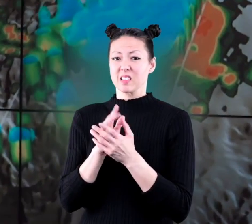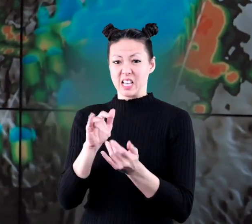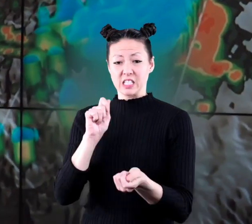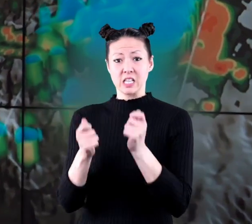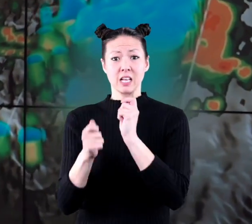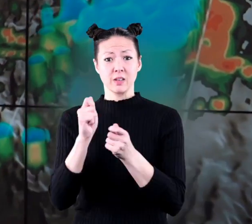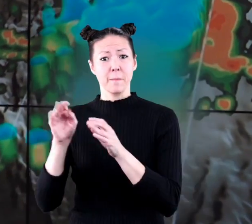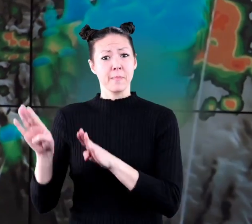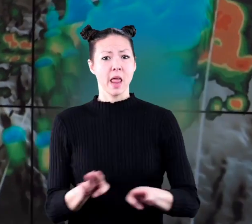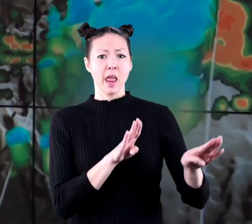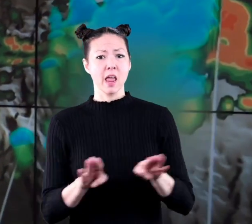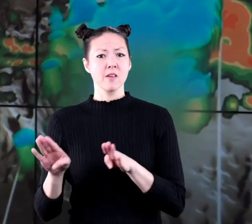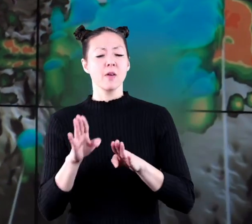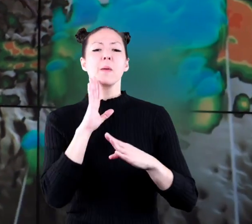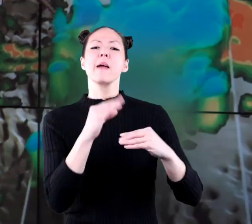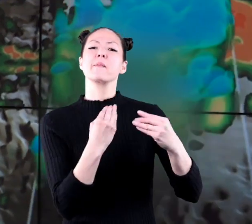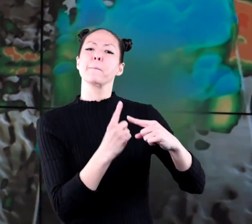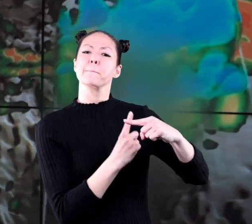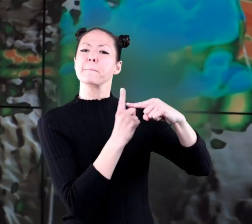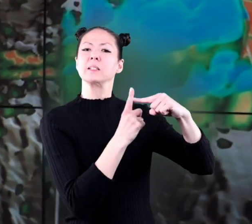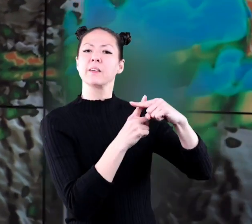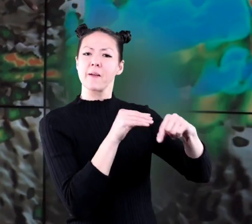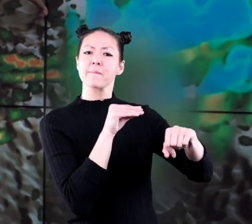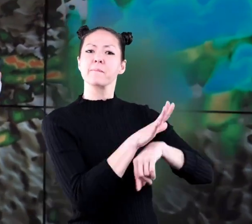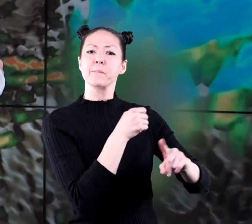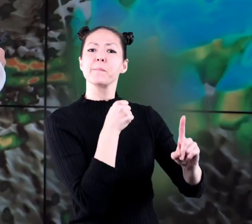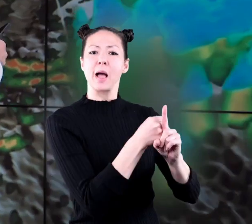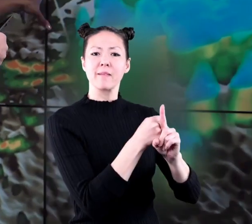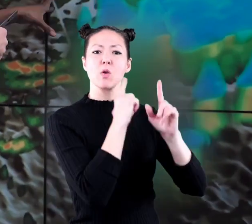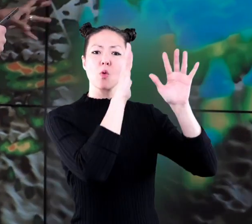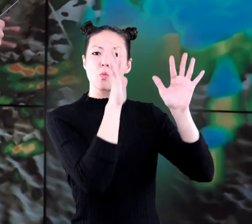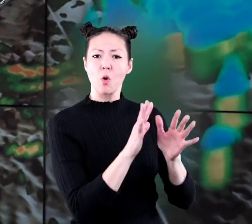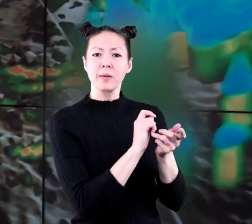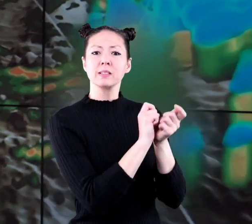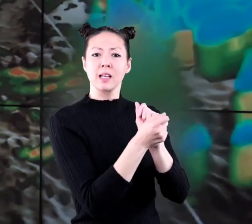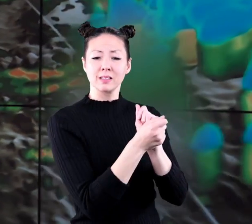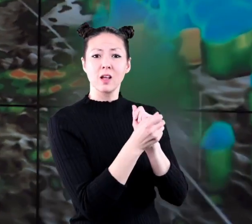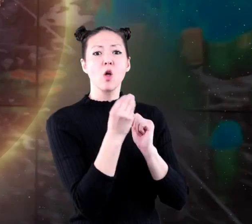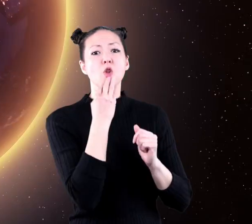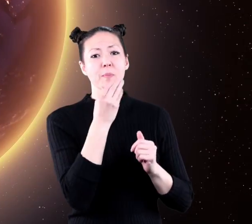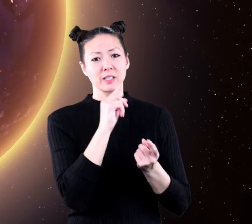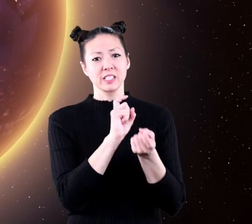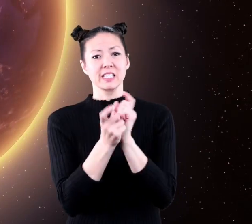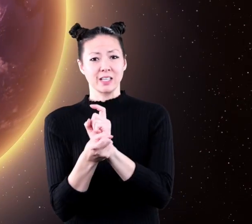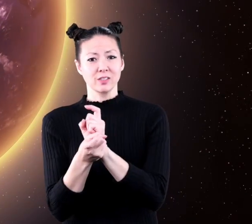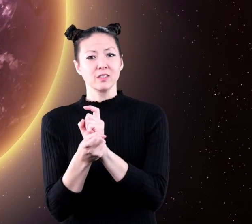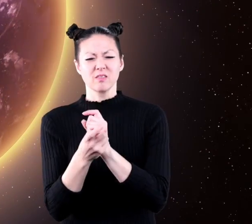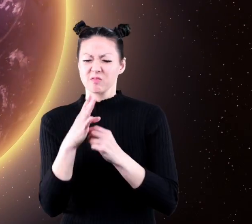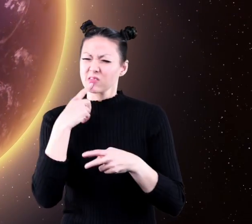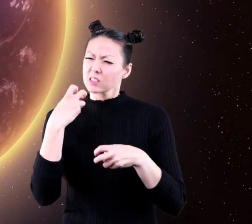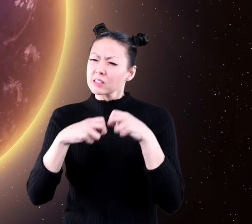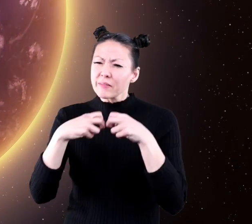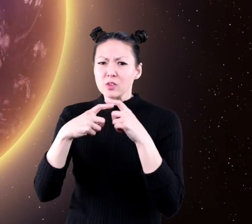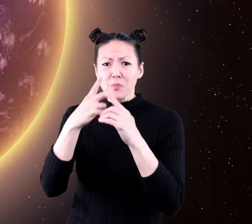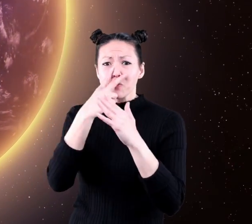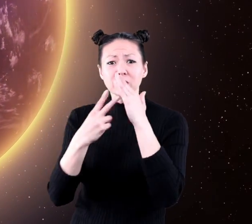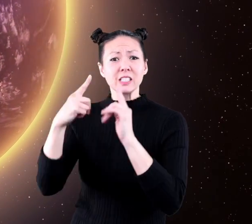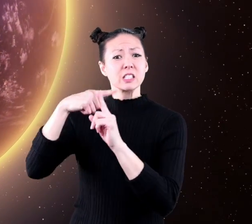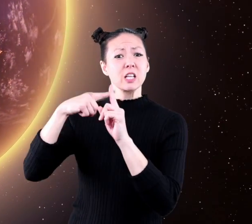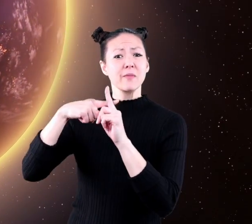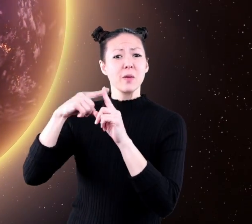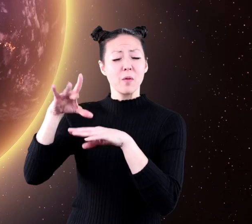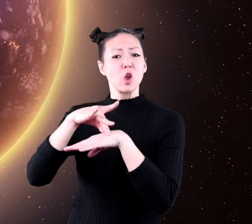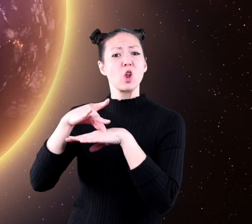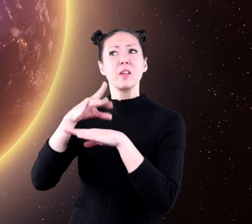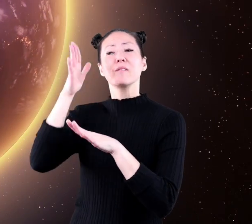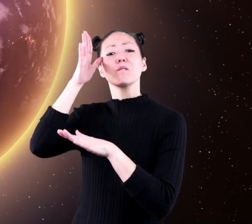of our behavior will have a positive effect on climate change and global warming. It is difficult to predict the temperature of the